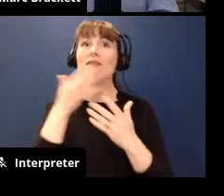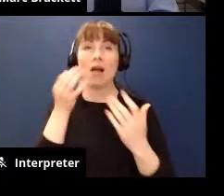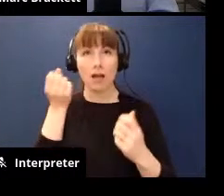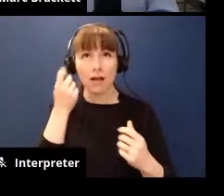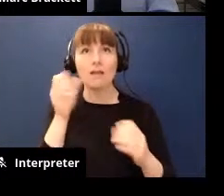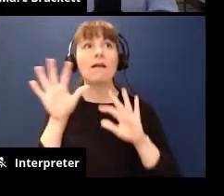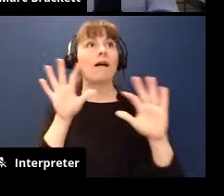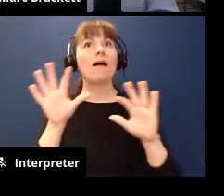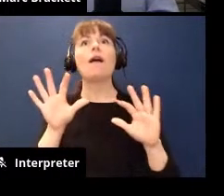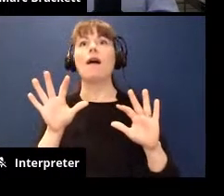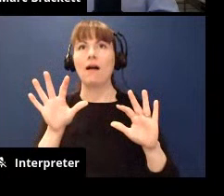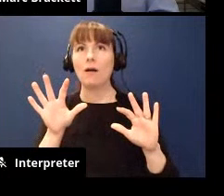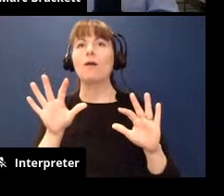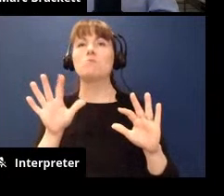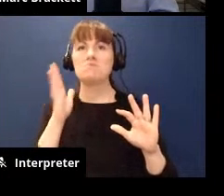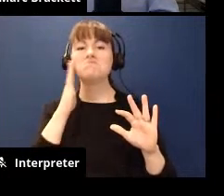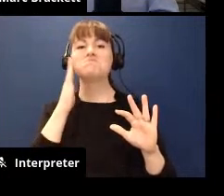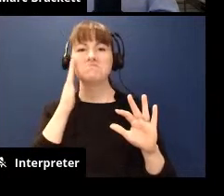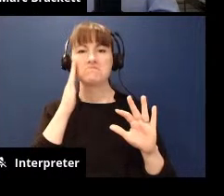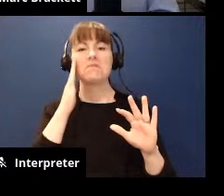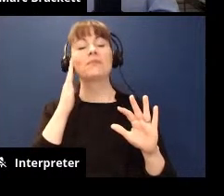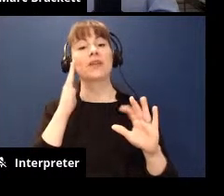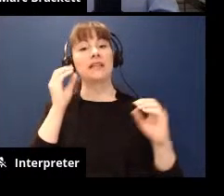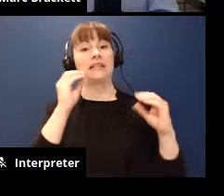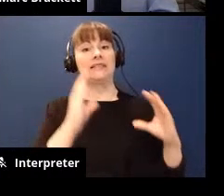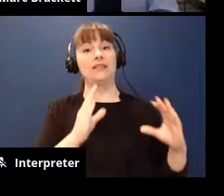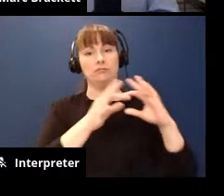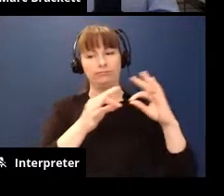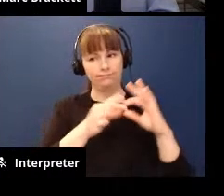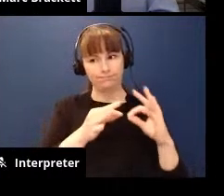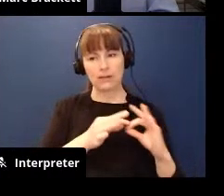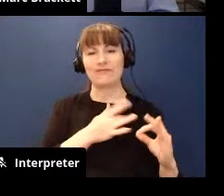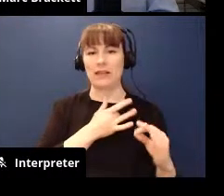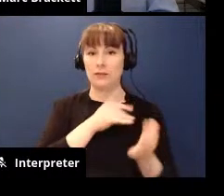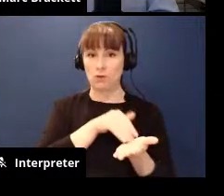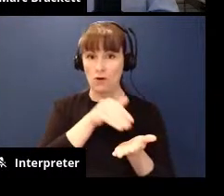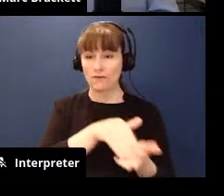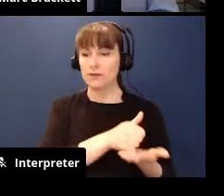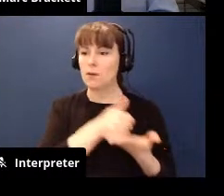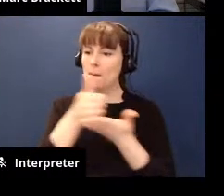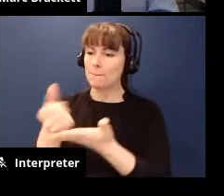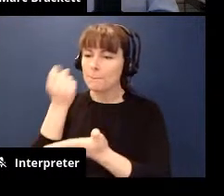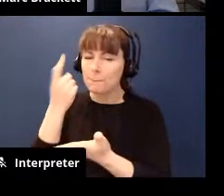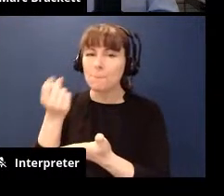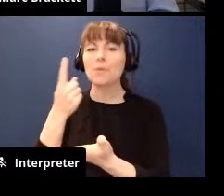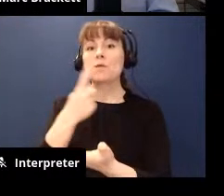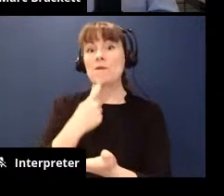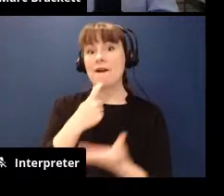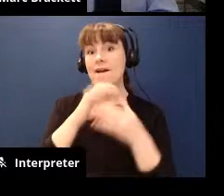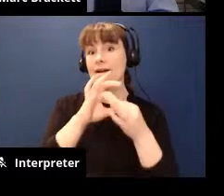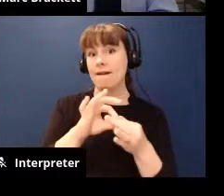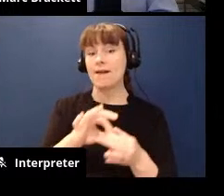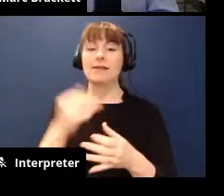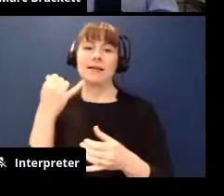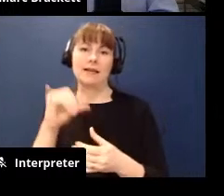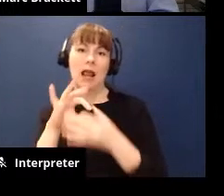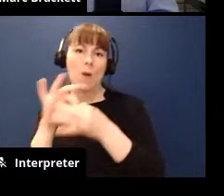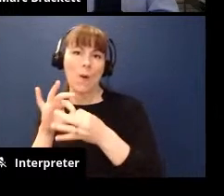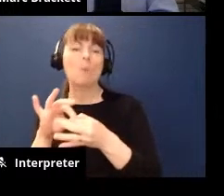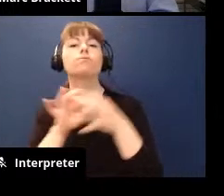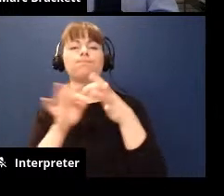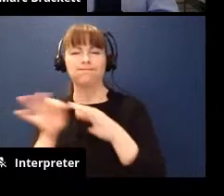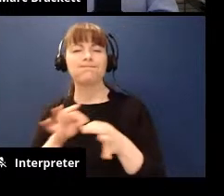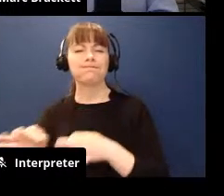and i know that they um narrate feelings all the time and help her understand like the red association the yellow association so